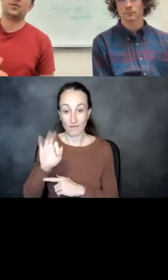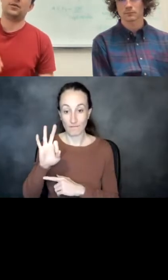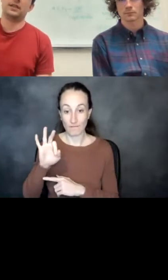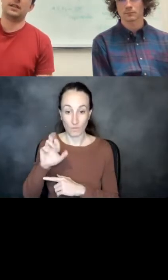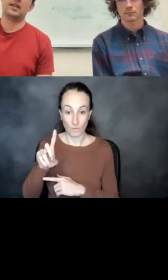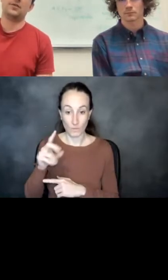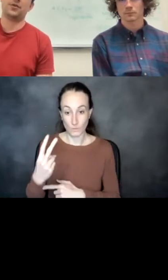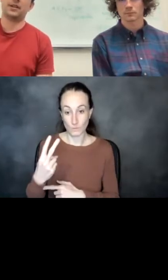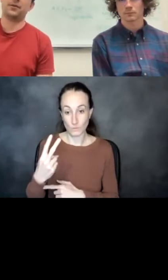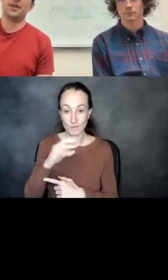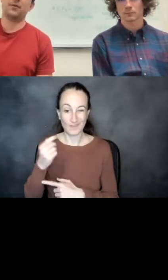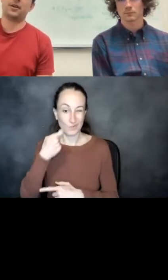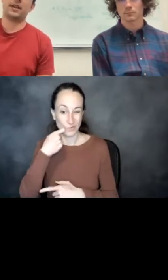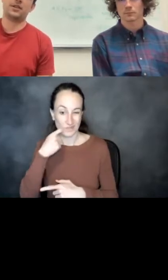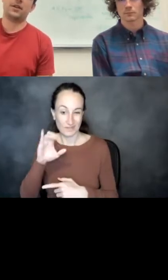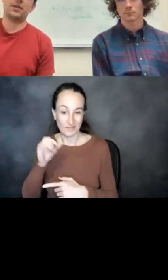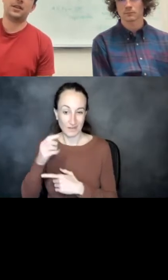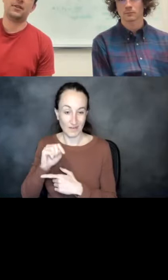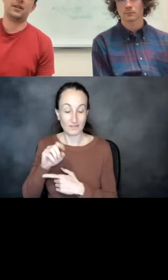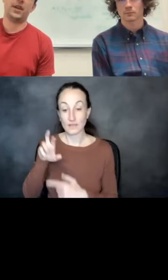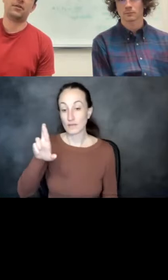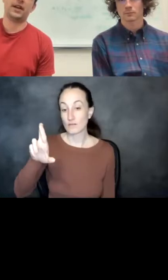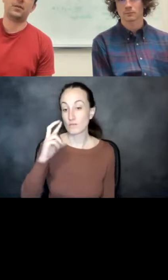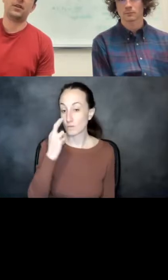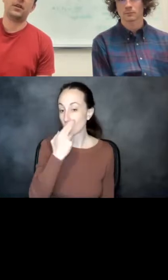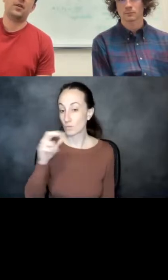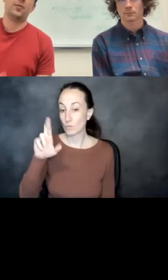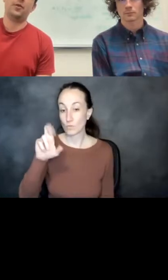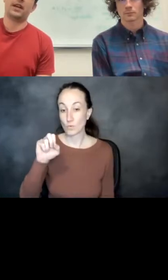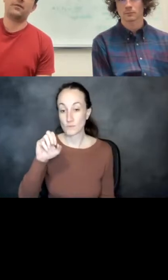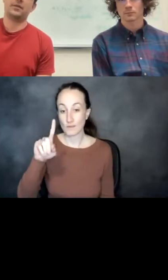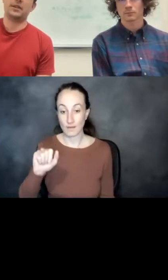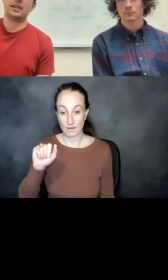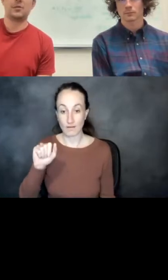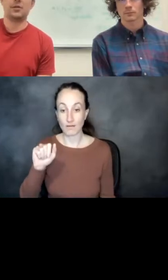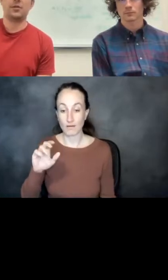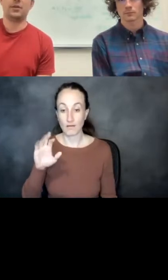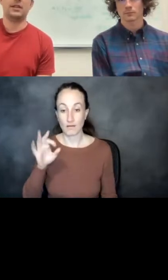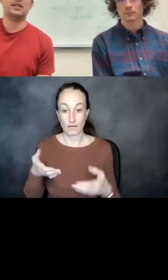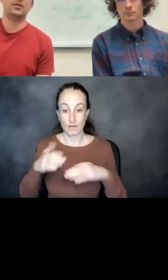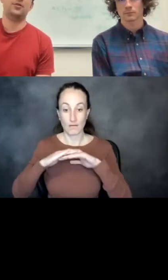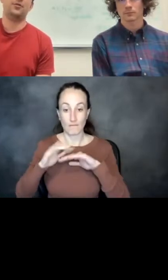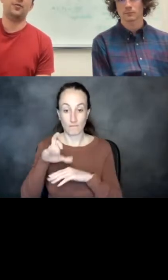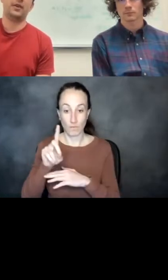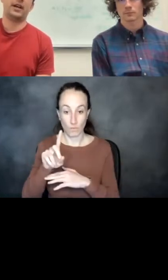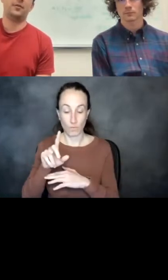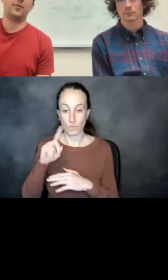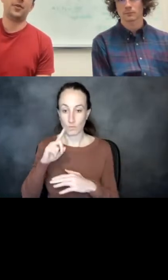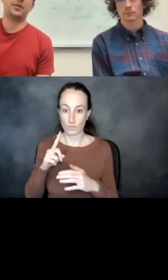as well as the Rosetta fold network that was developed here in the Baker lab, both have really exceptional abilities to